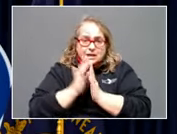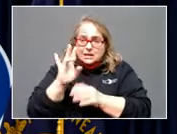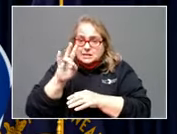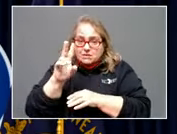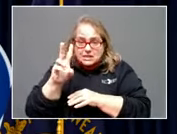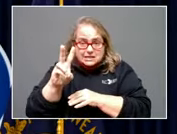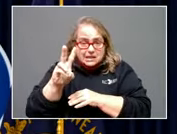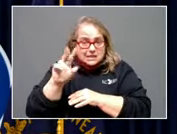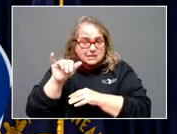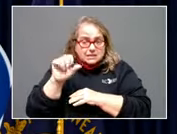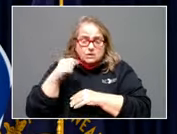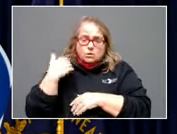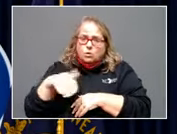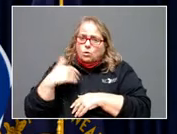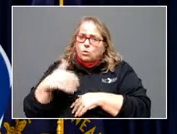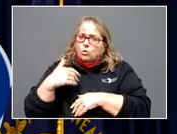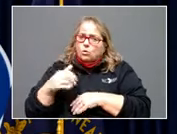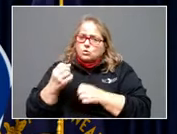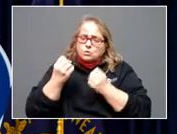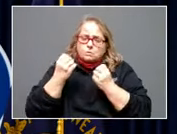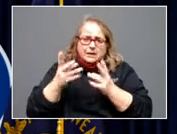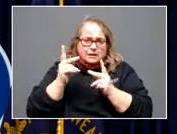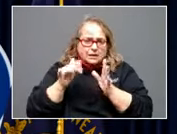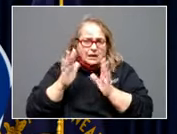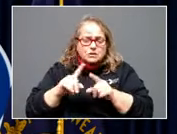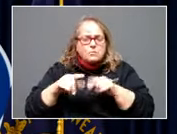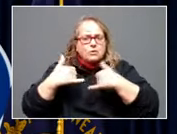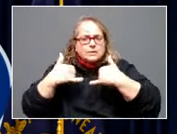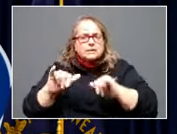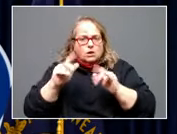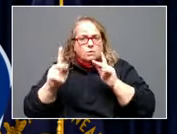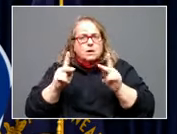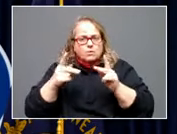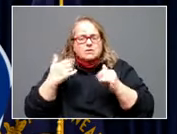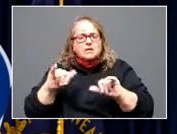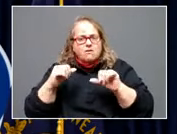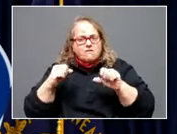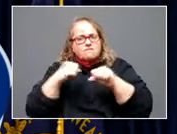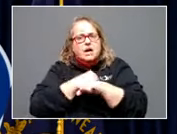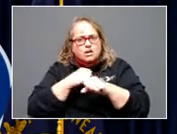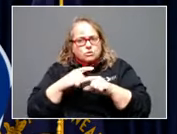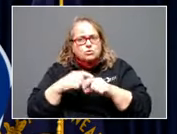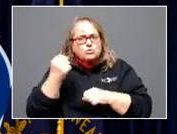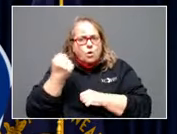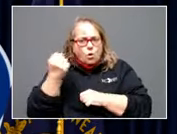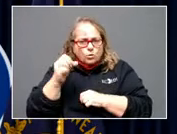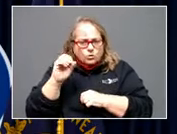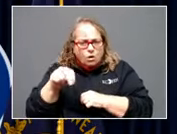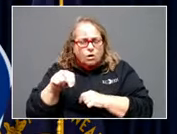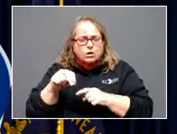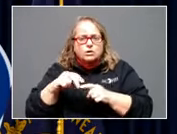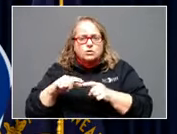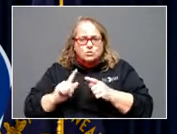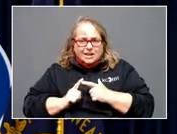many Kentuckians to lose. But there are still people that are fighting to hold on that are out there. And they need our prayers, our love, our support. And